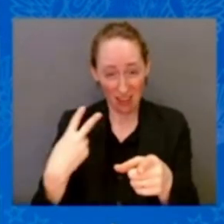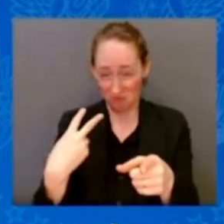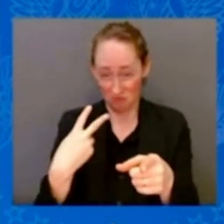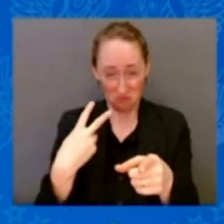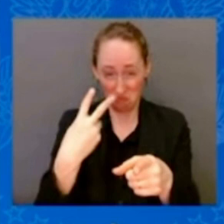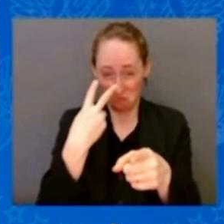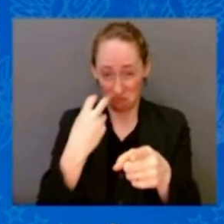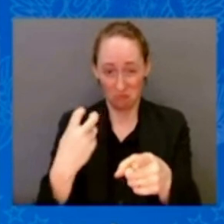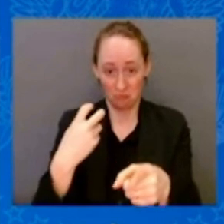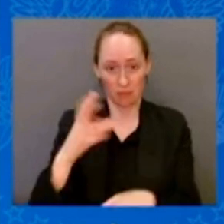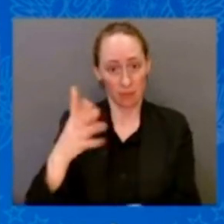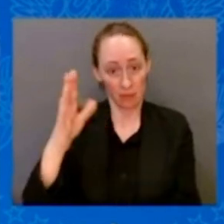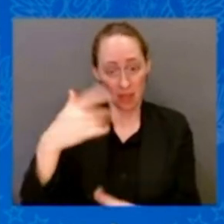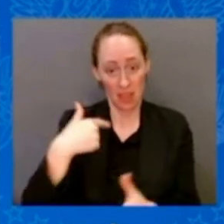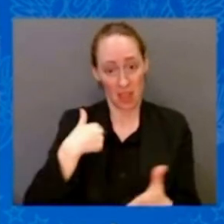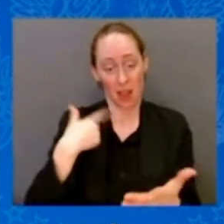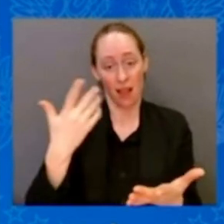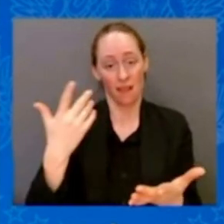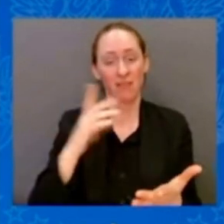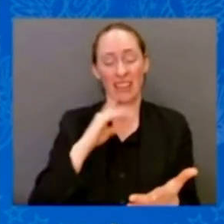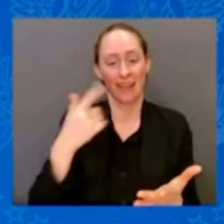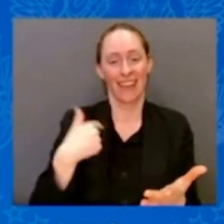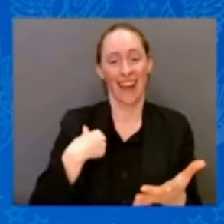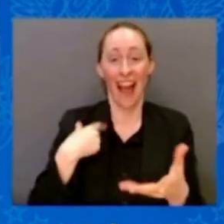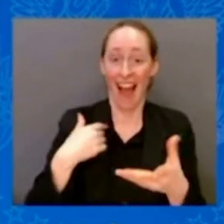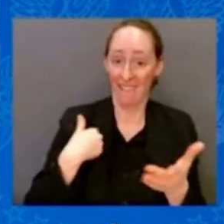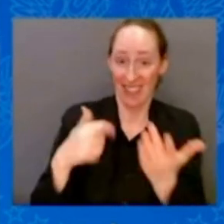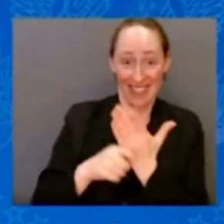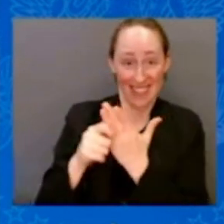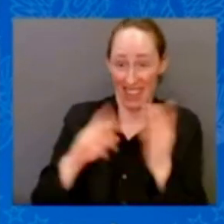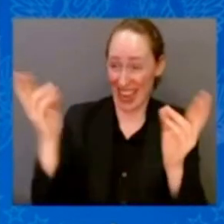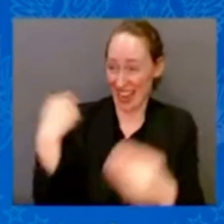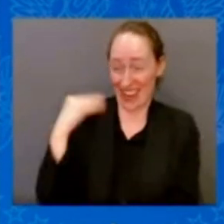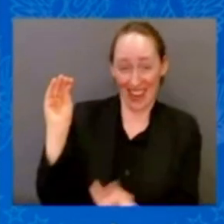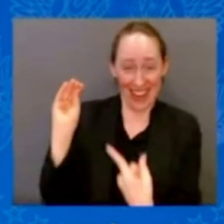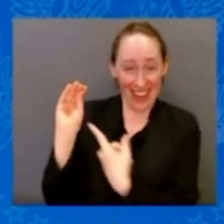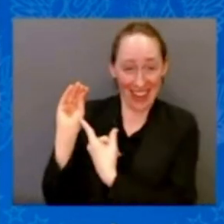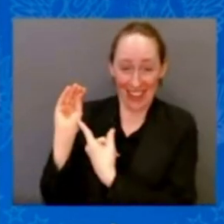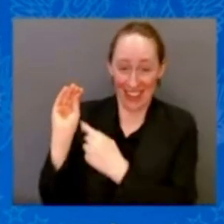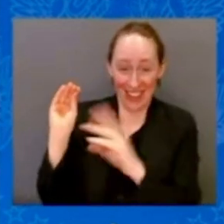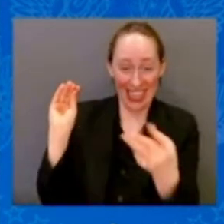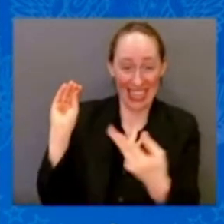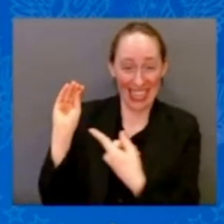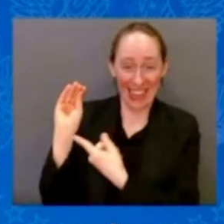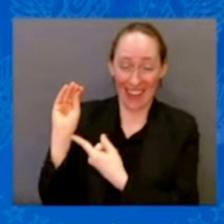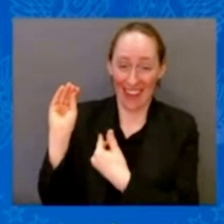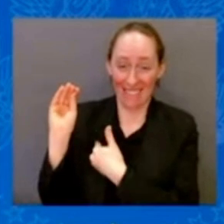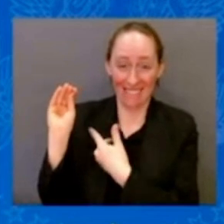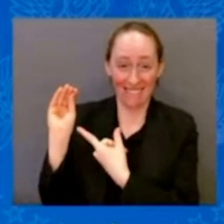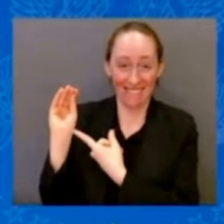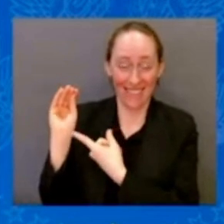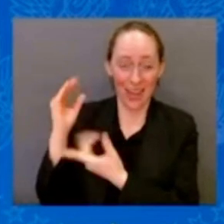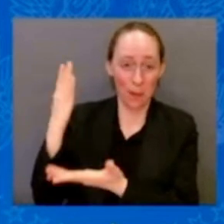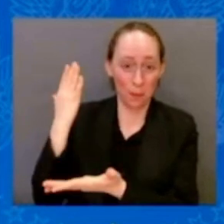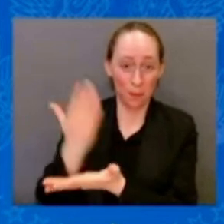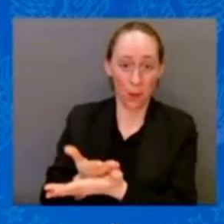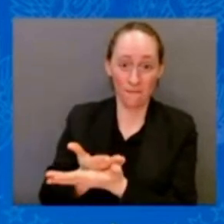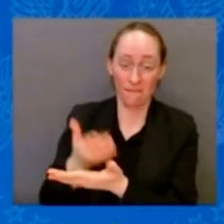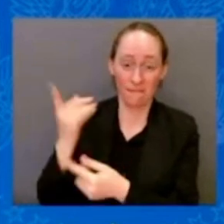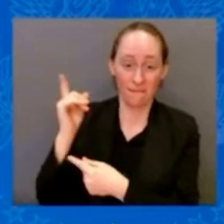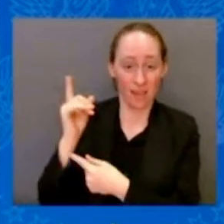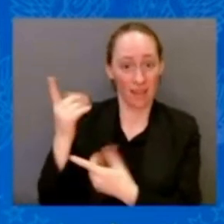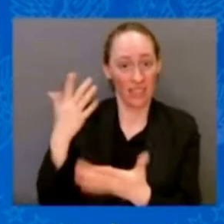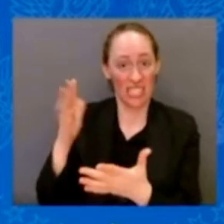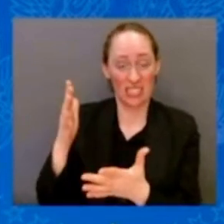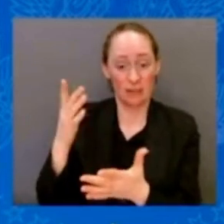Twelve-point American Rescue Plan. One of the points — all federal legislation such that's every five years, if the law is worth keeping, the Congress can